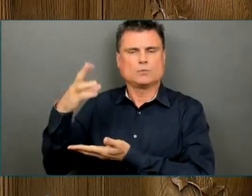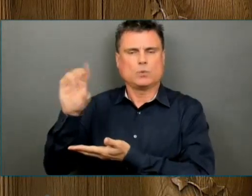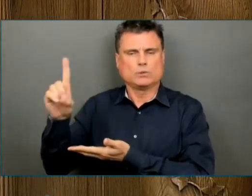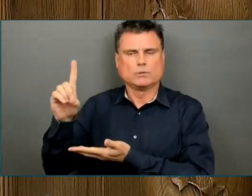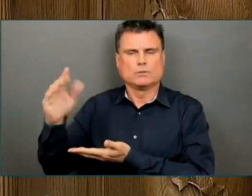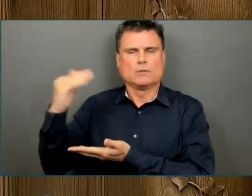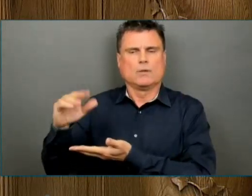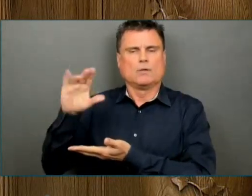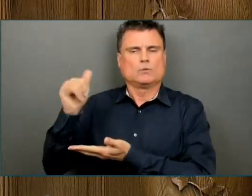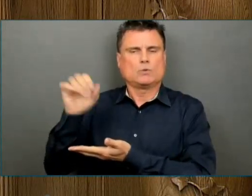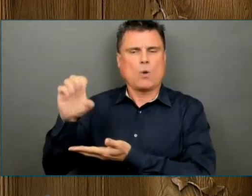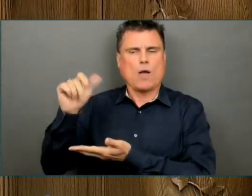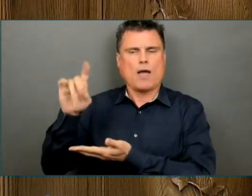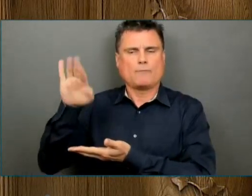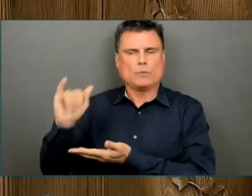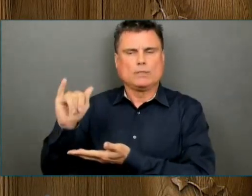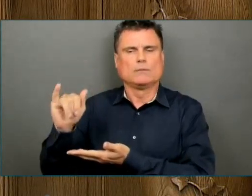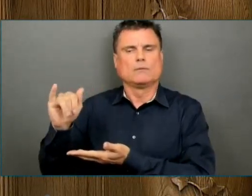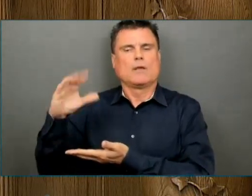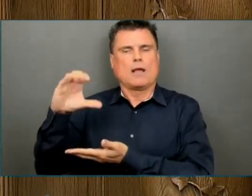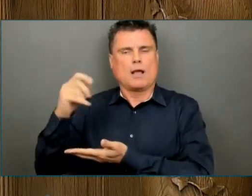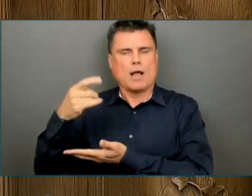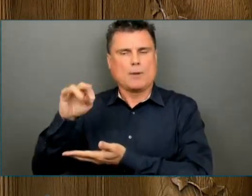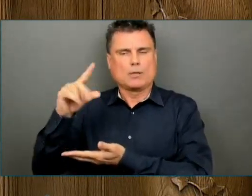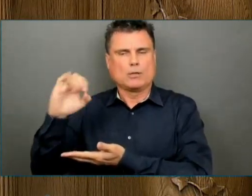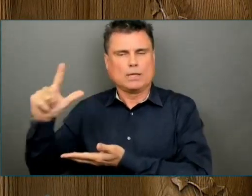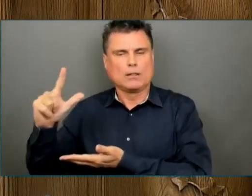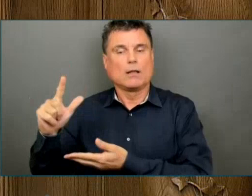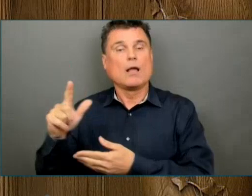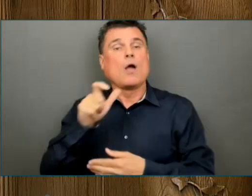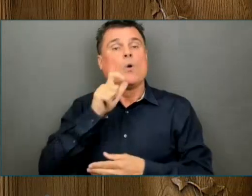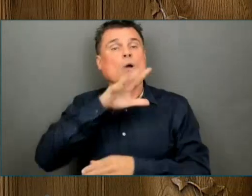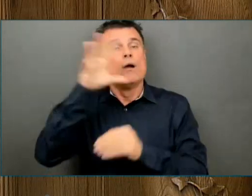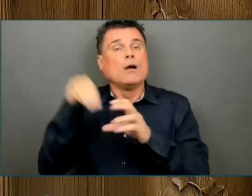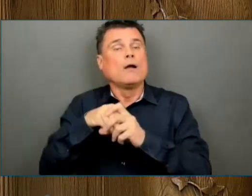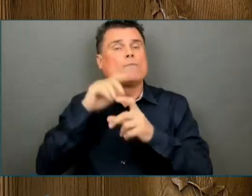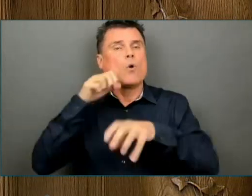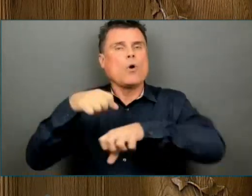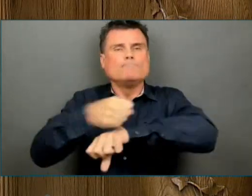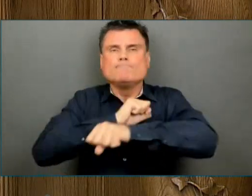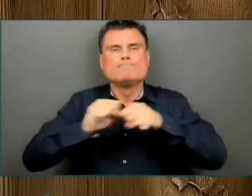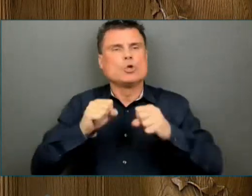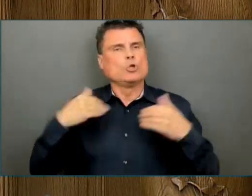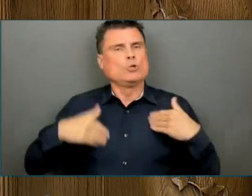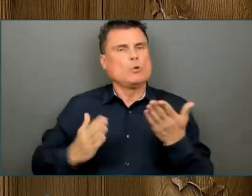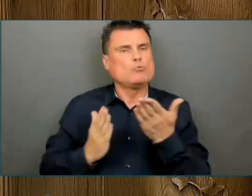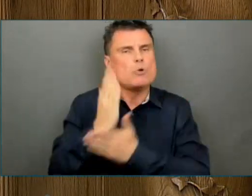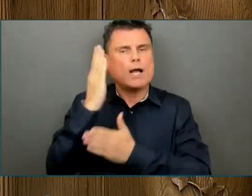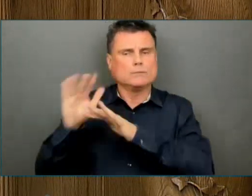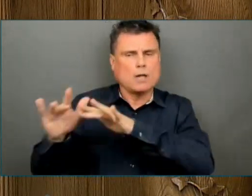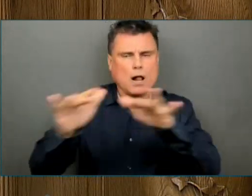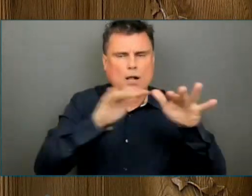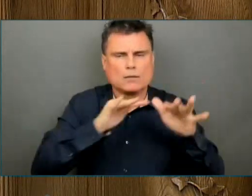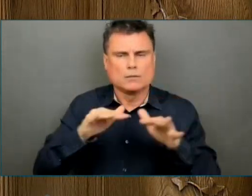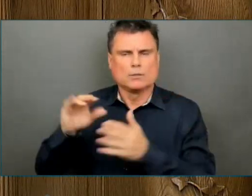workers union and founder, leader and anti-racism activist Sharan Paul Gill,